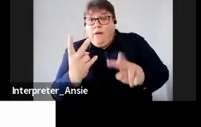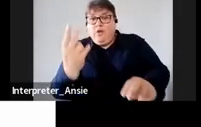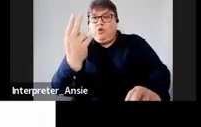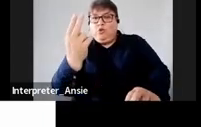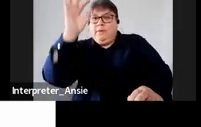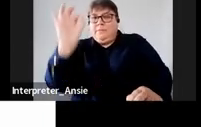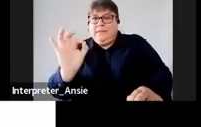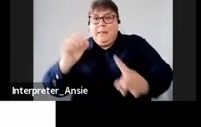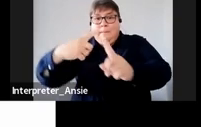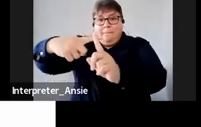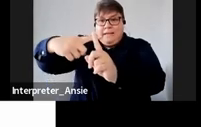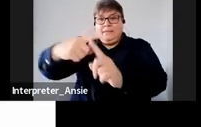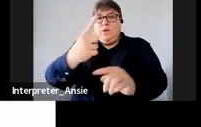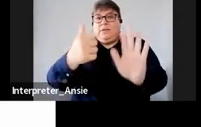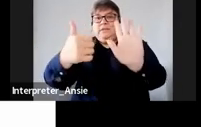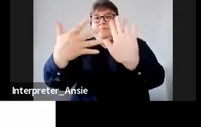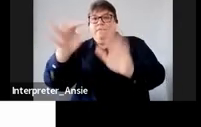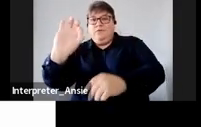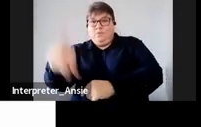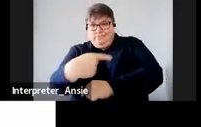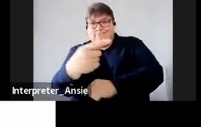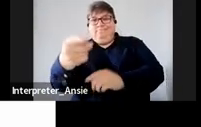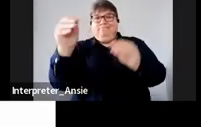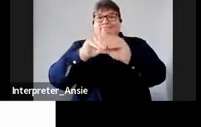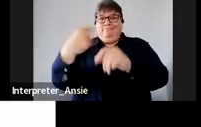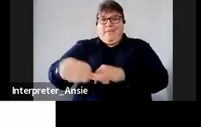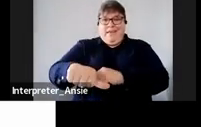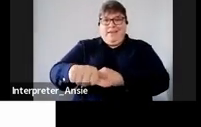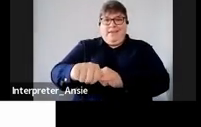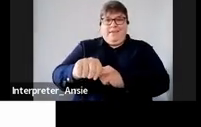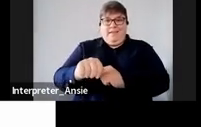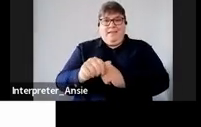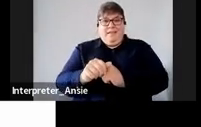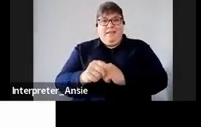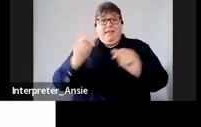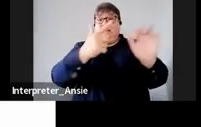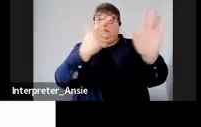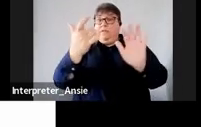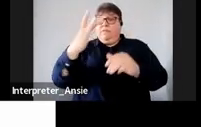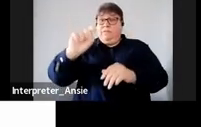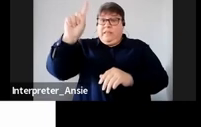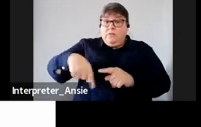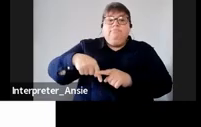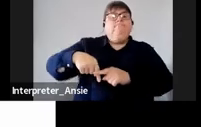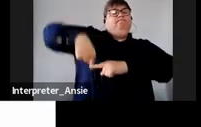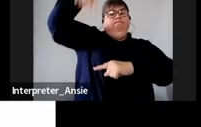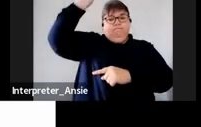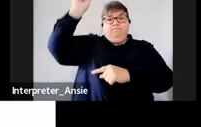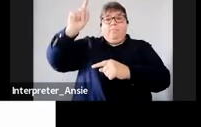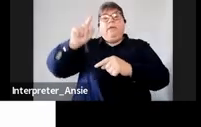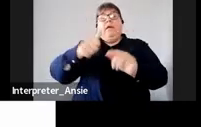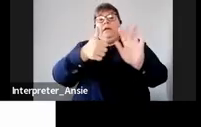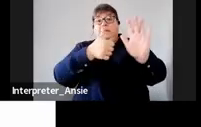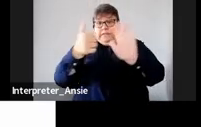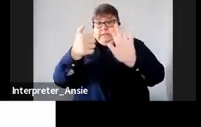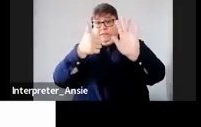plus the 1,650 750 and above it's 6,650 plus